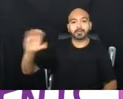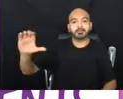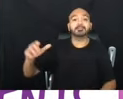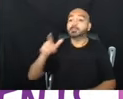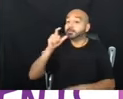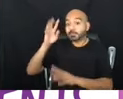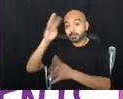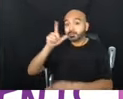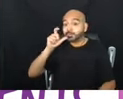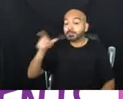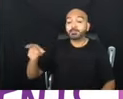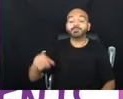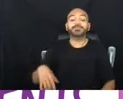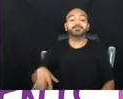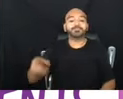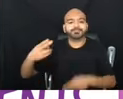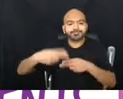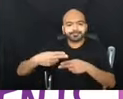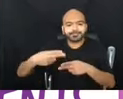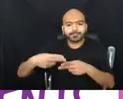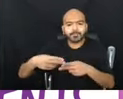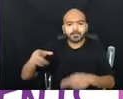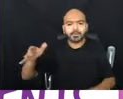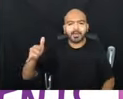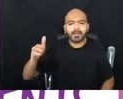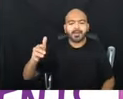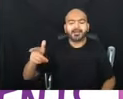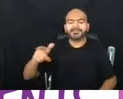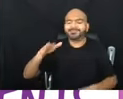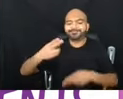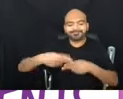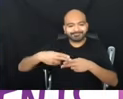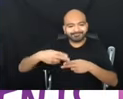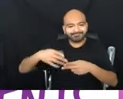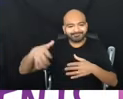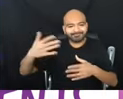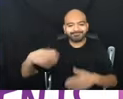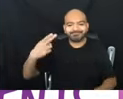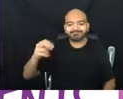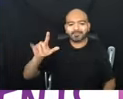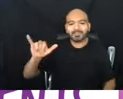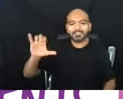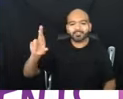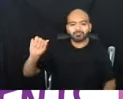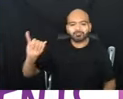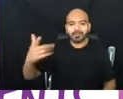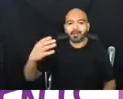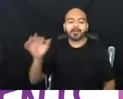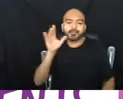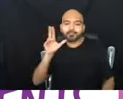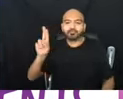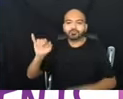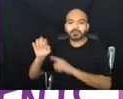by, um, uh, was created by, um, Holly Craig and Mothers United Against,